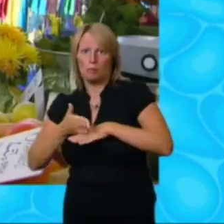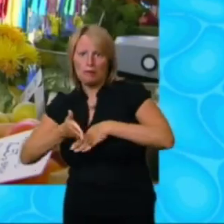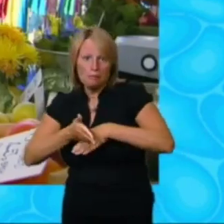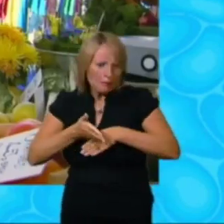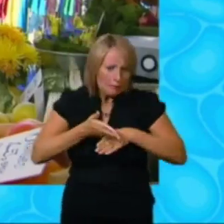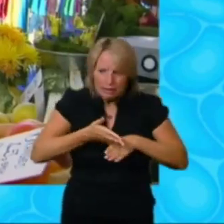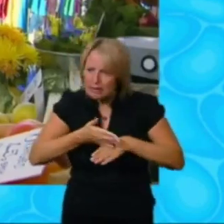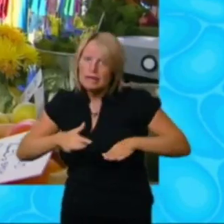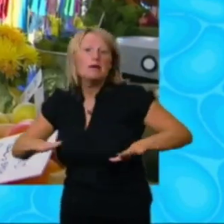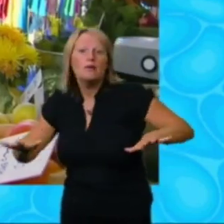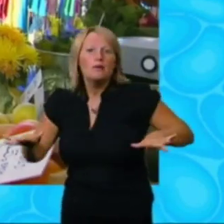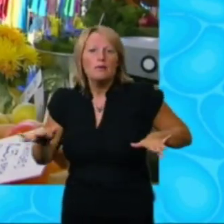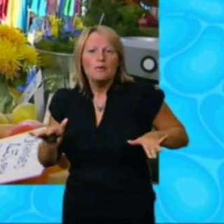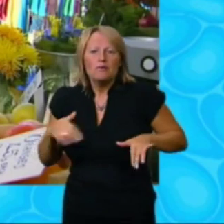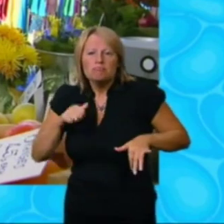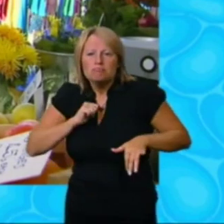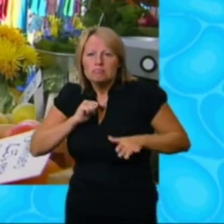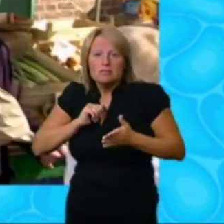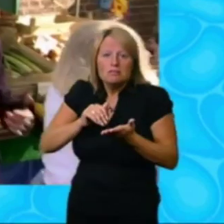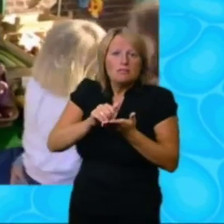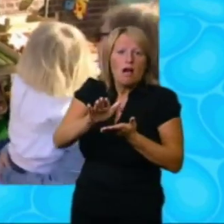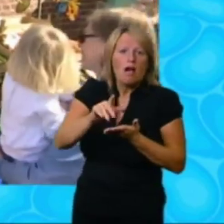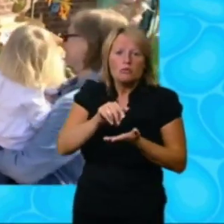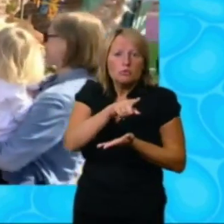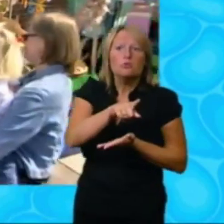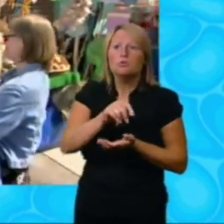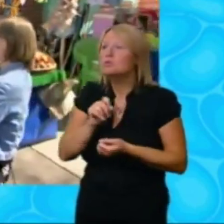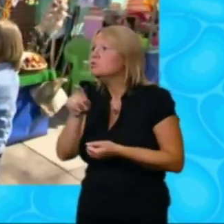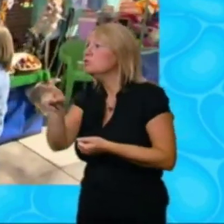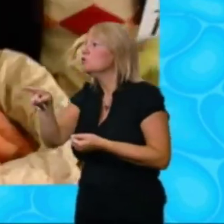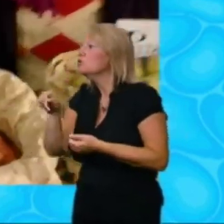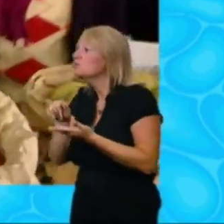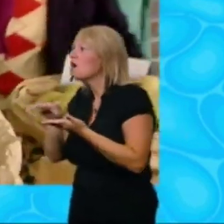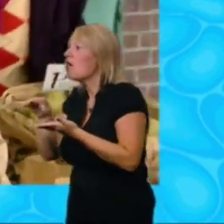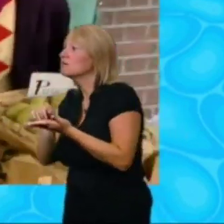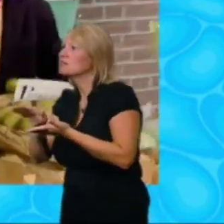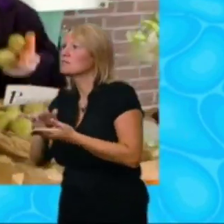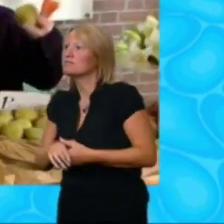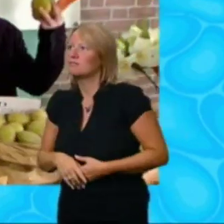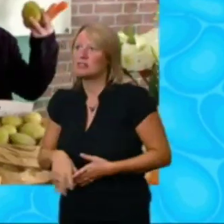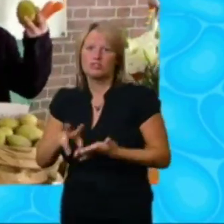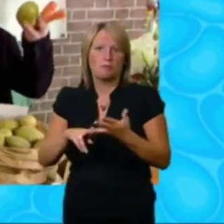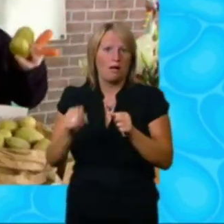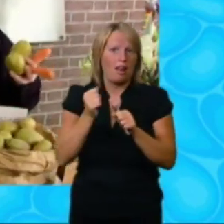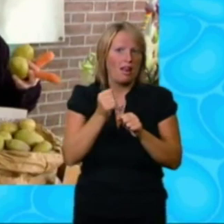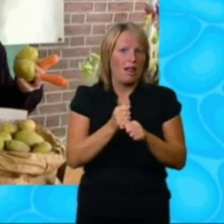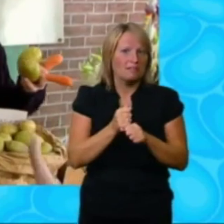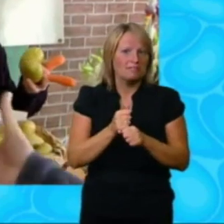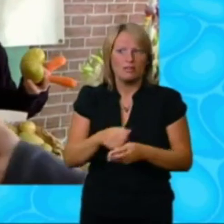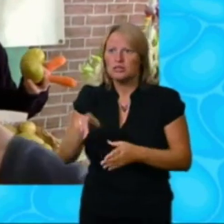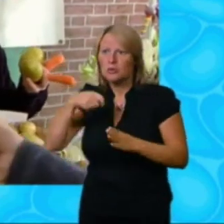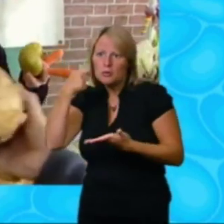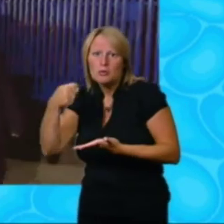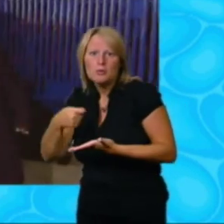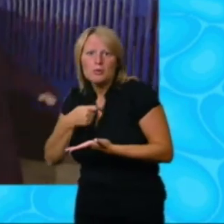and what I do is sell to you and you and you, all of the veggies for a stew.